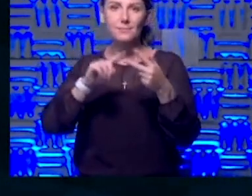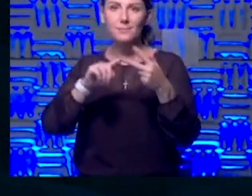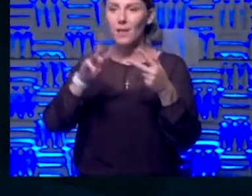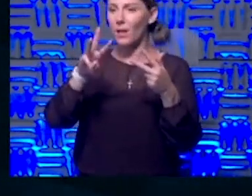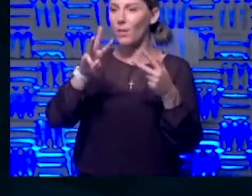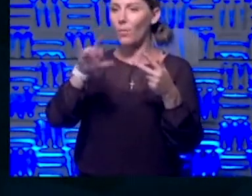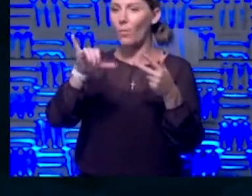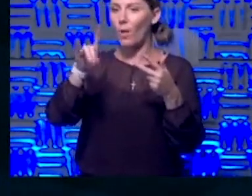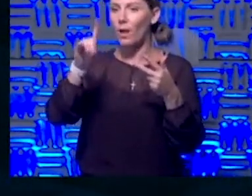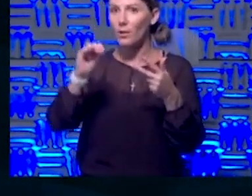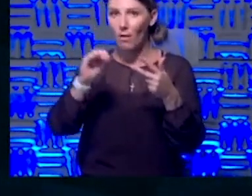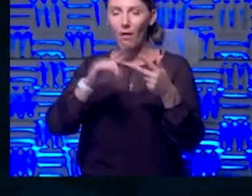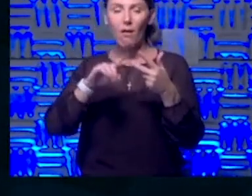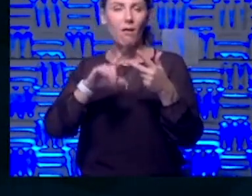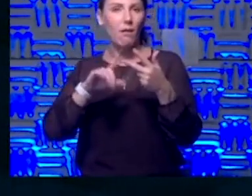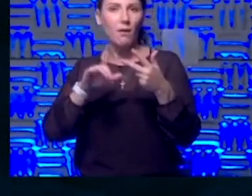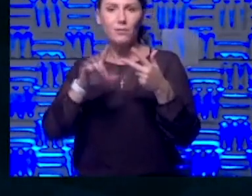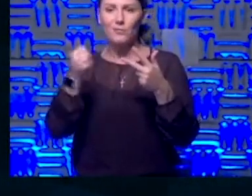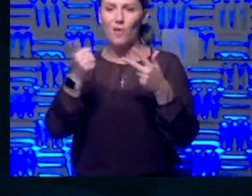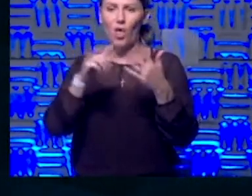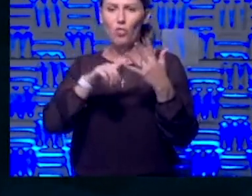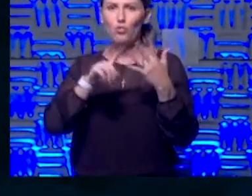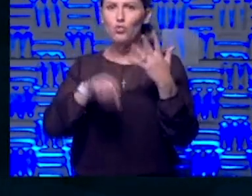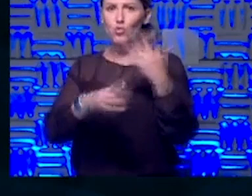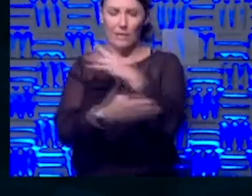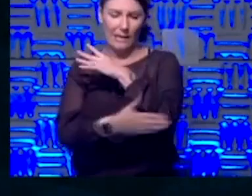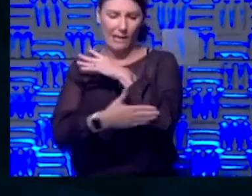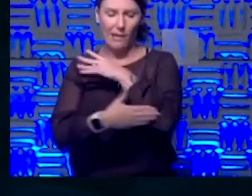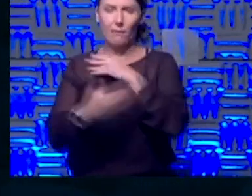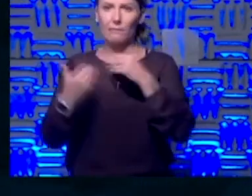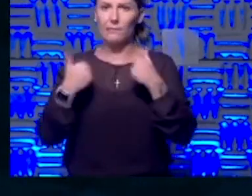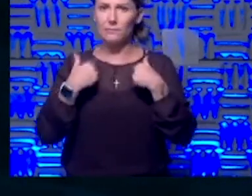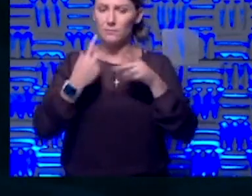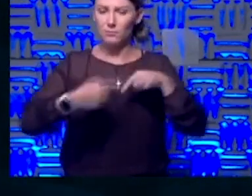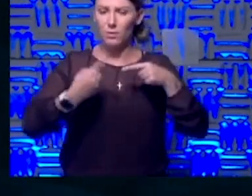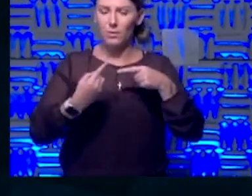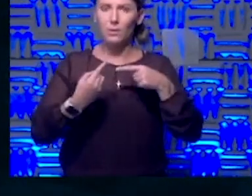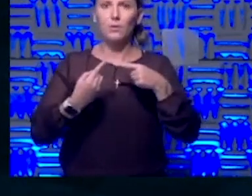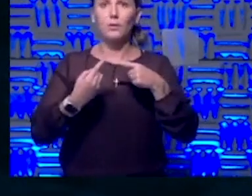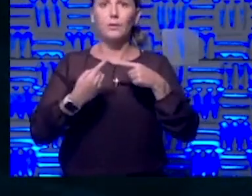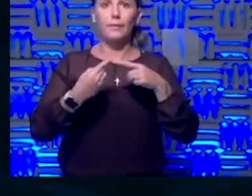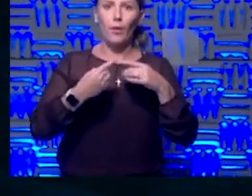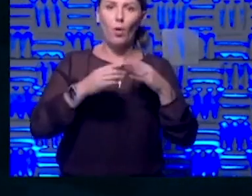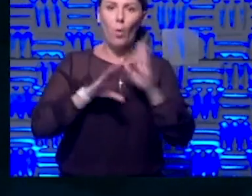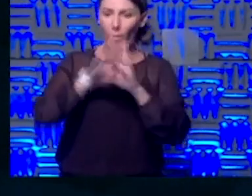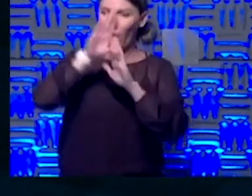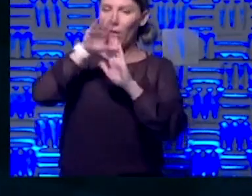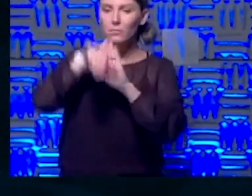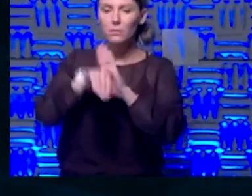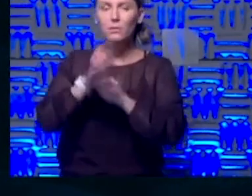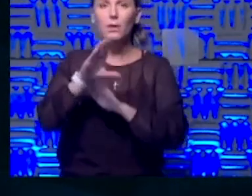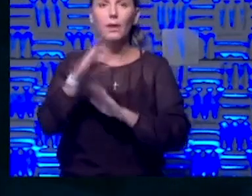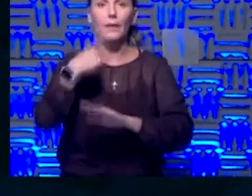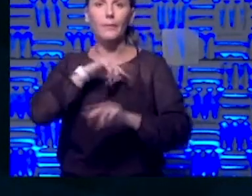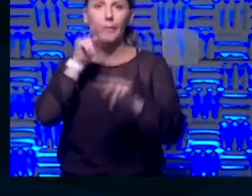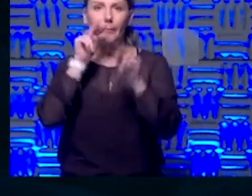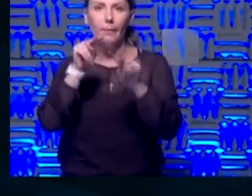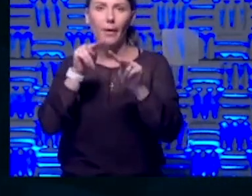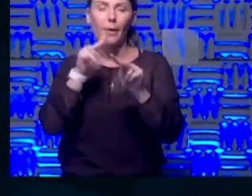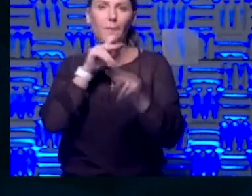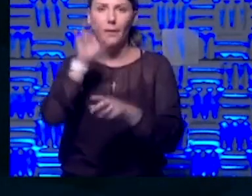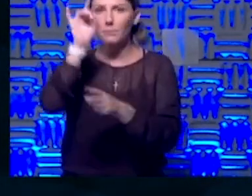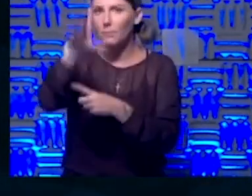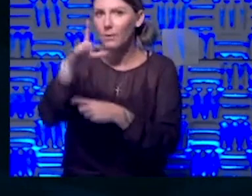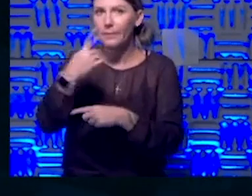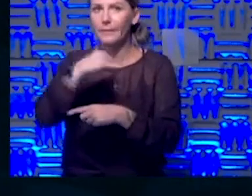are other counties that have had problems go on and off and we monitor those. In fact, let me put a plug in. We